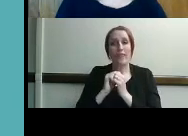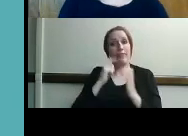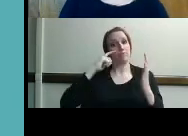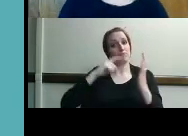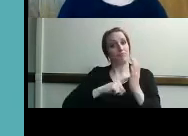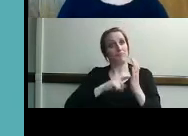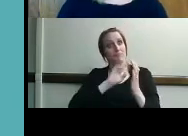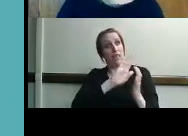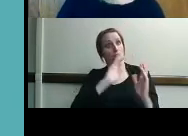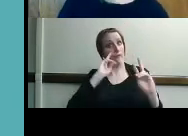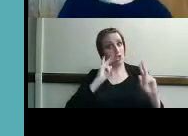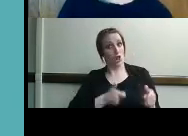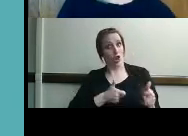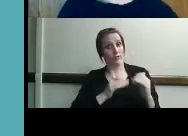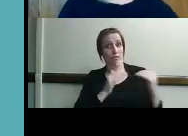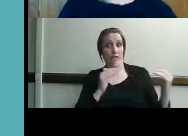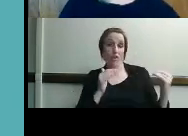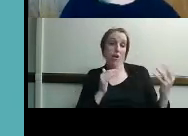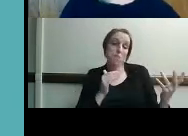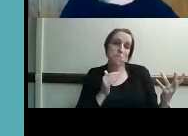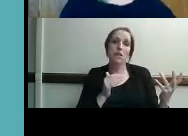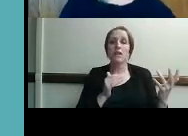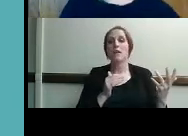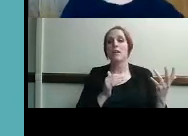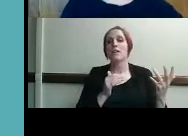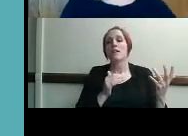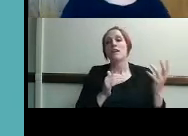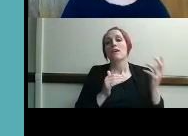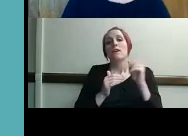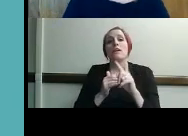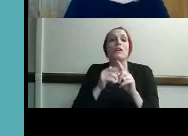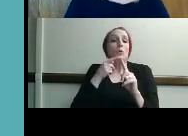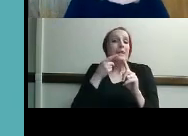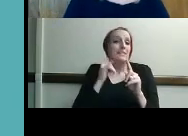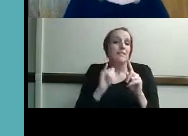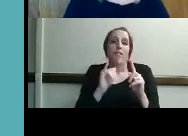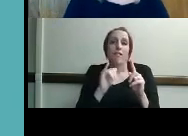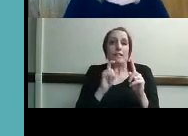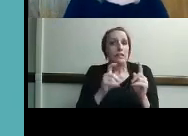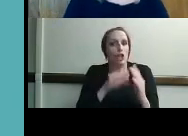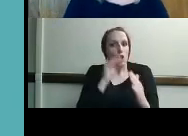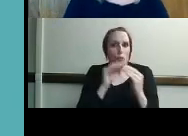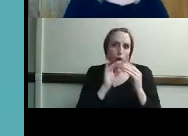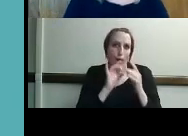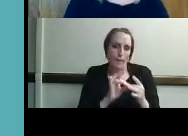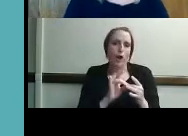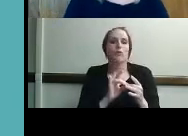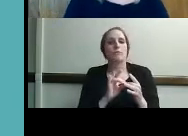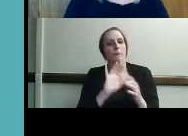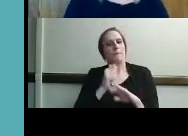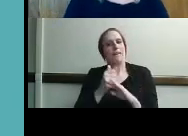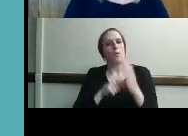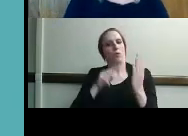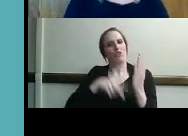person's vision loss this is a person we would want to hear about this is a person that probably would qualify we